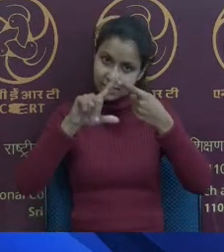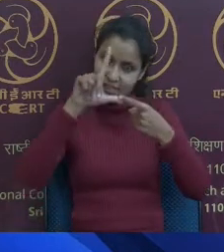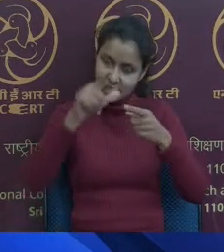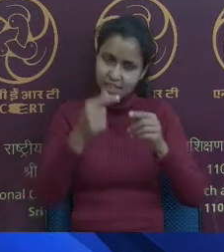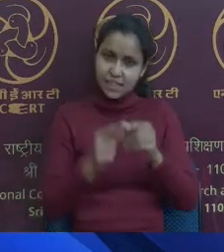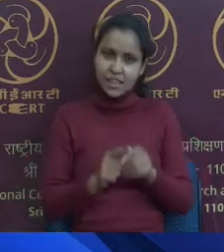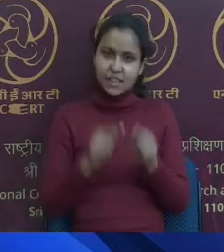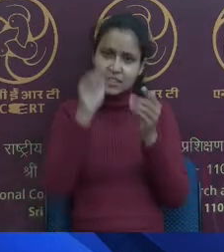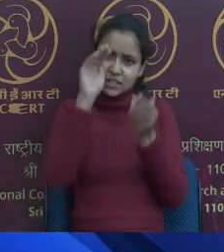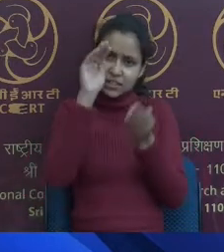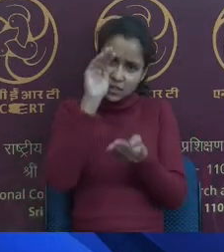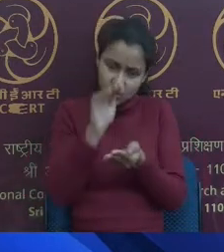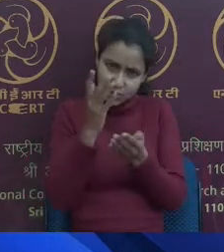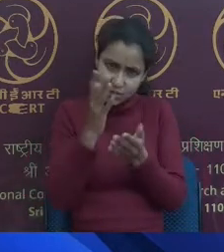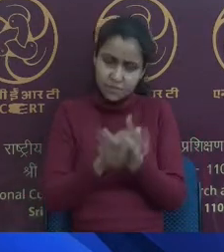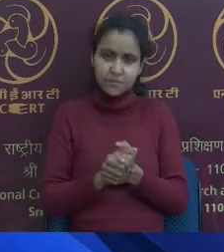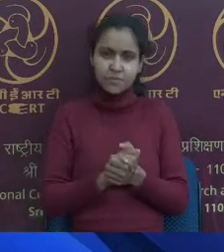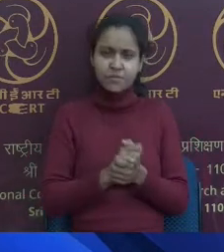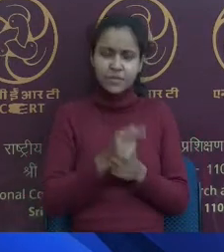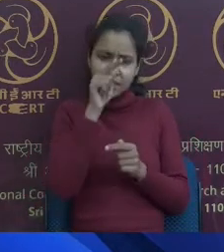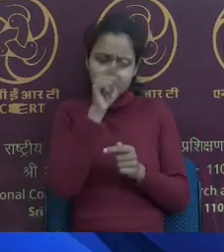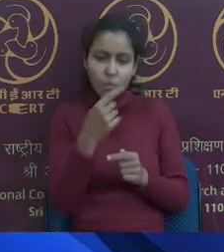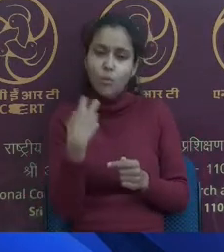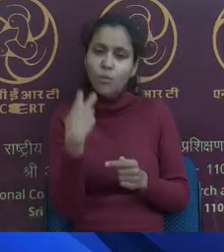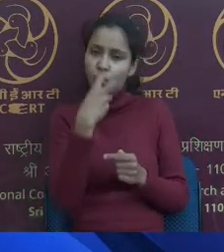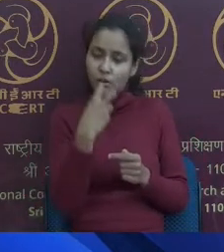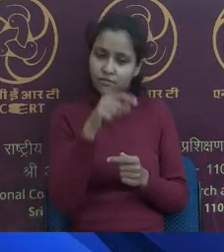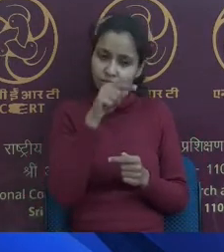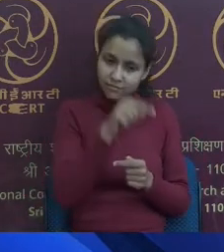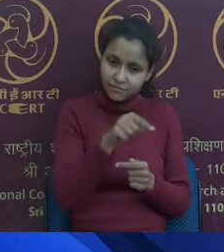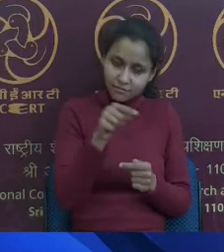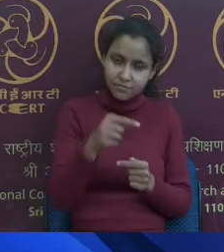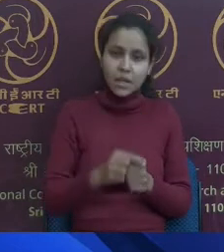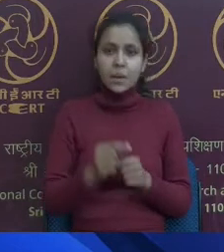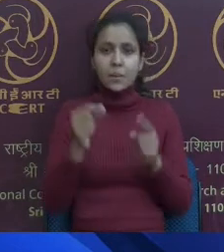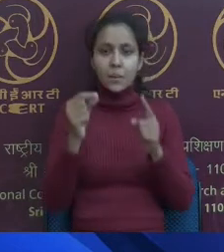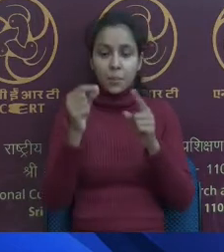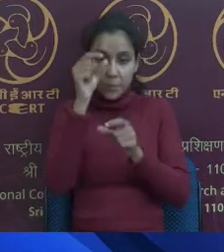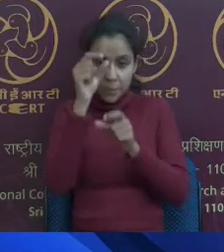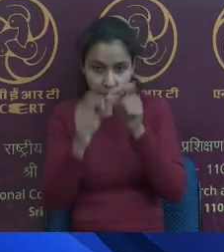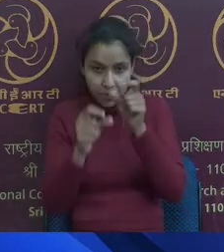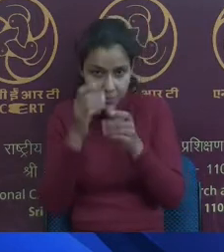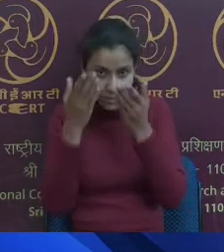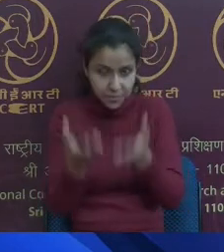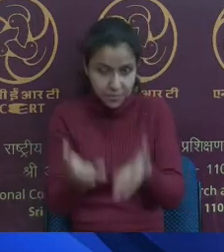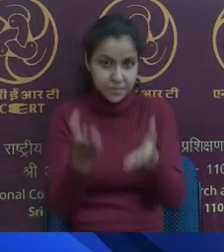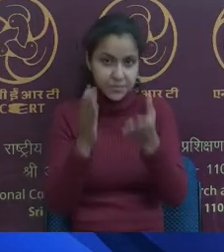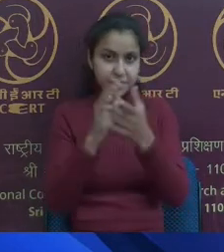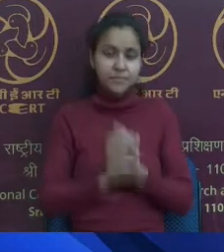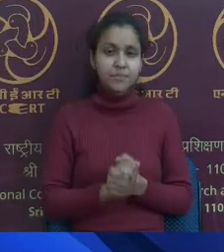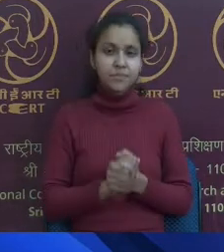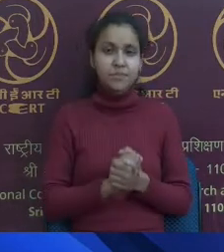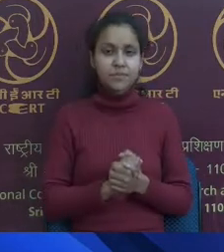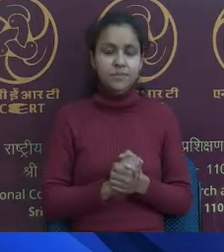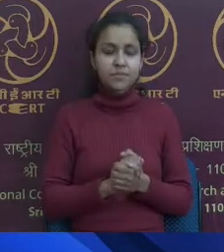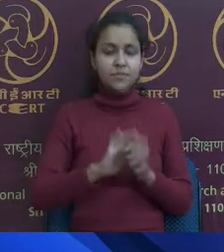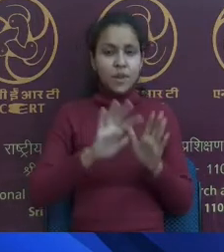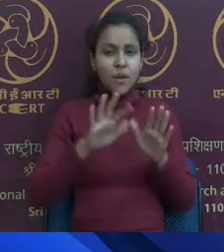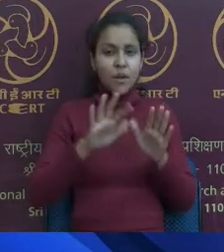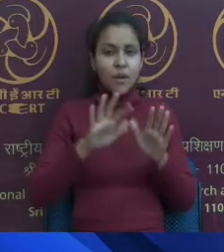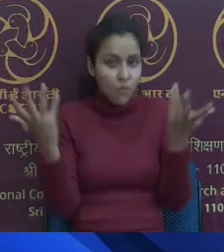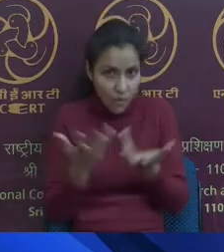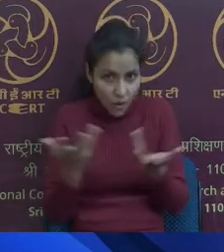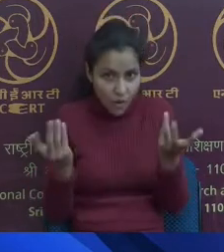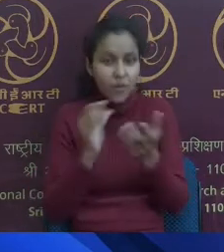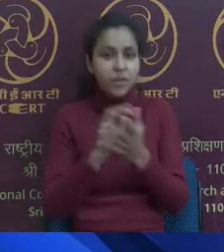prince, So as I told you, children are brilliant. So they just kind of have a high vocabulary.